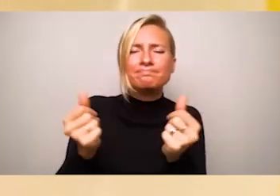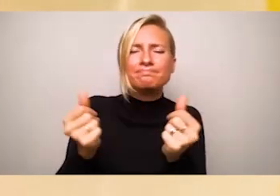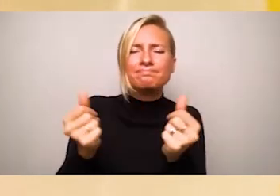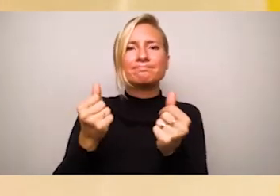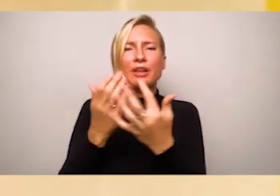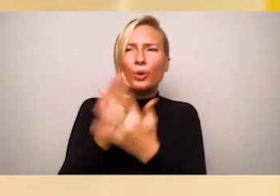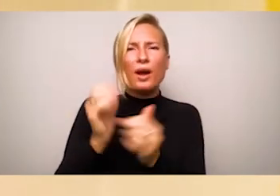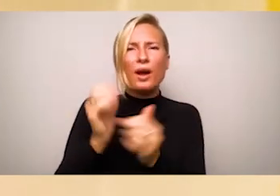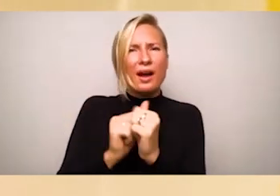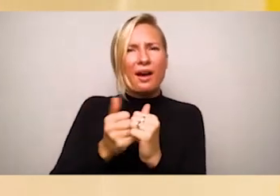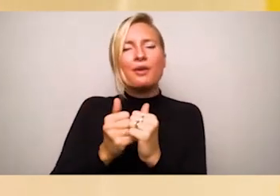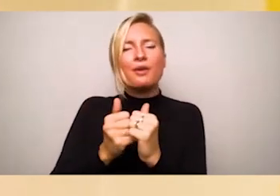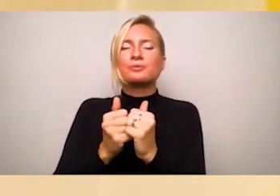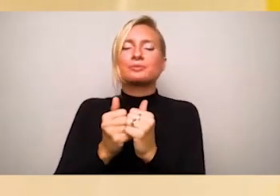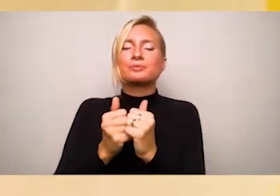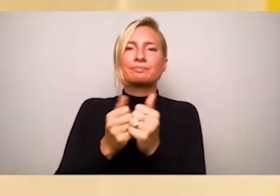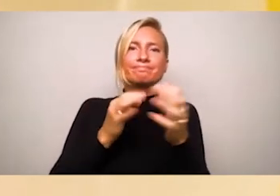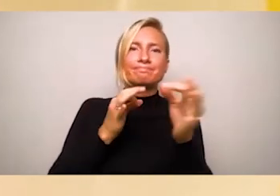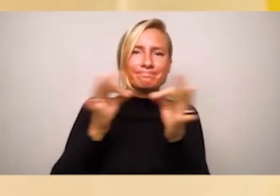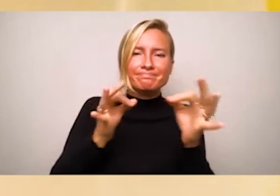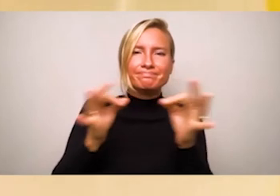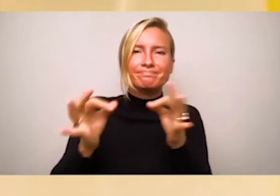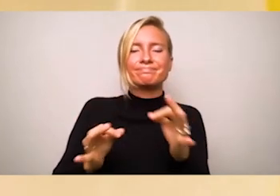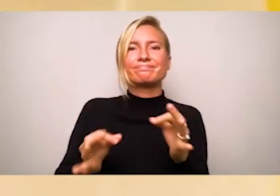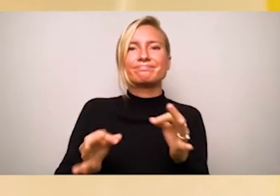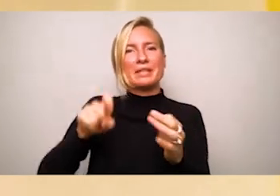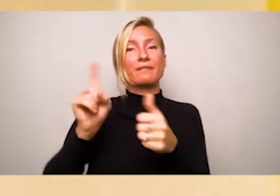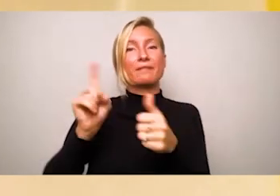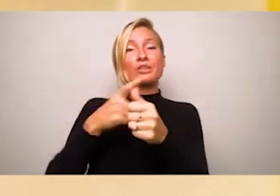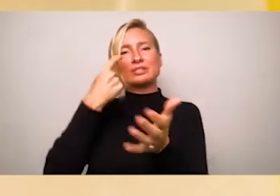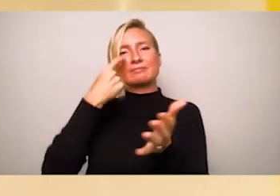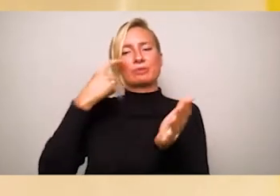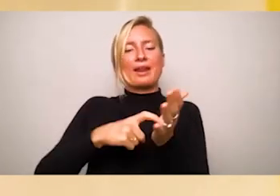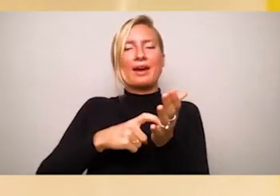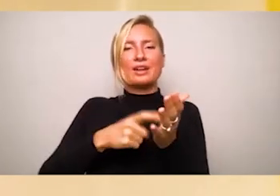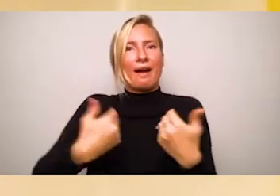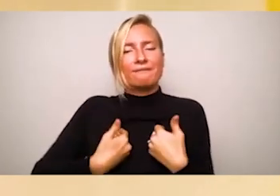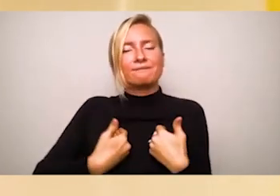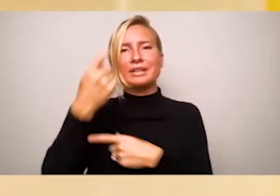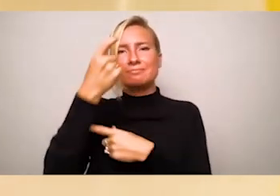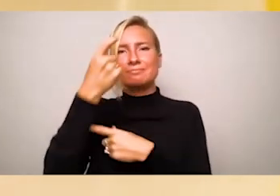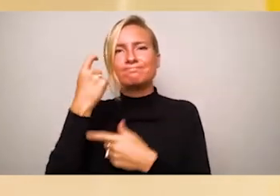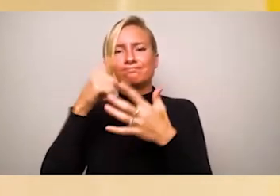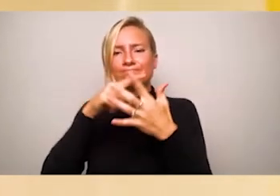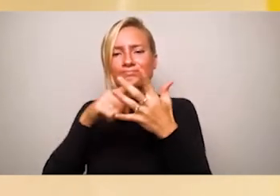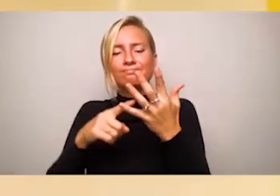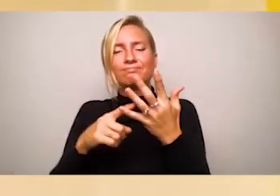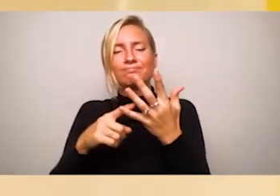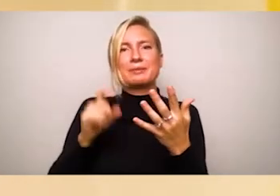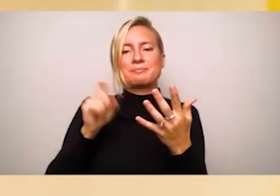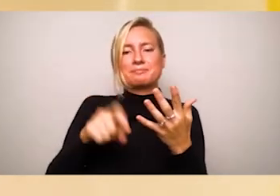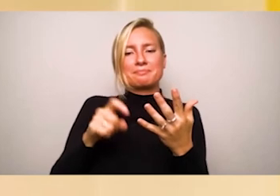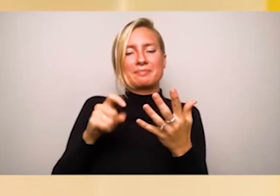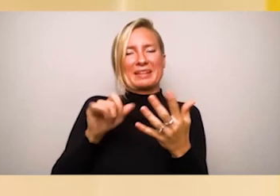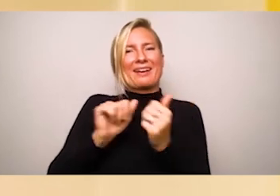teaching beautiful country centers the even larger community that lives at its heart. The